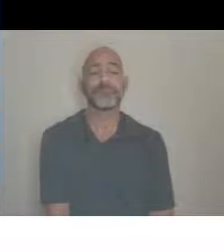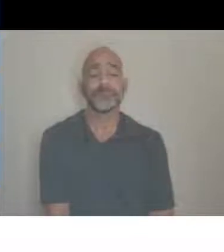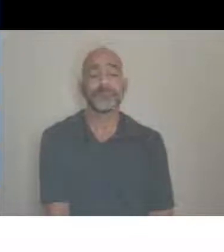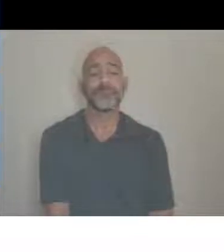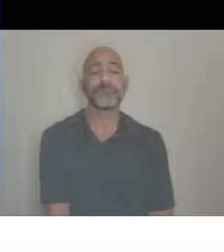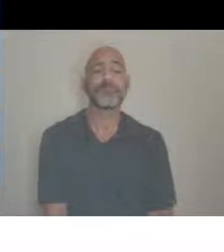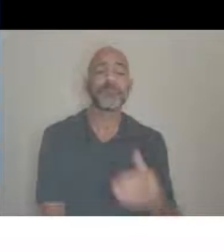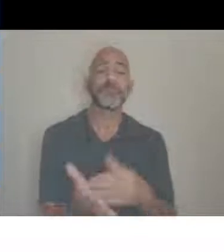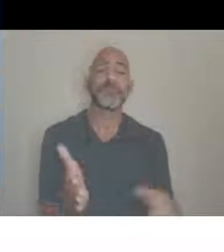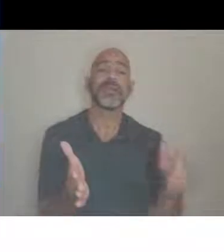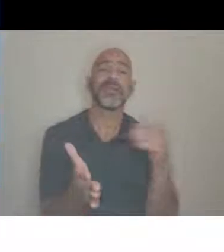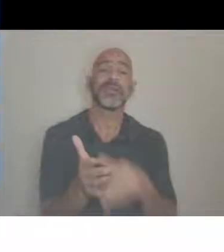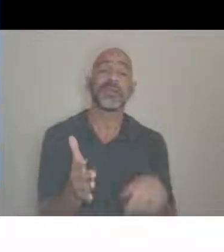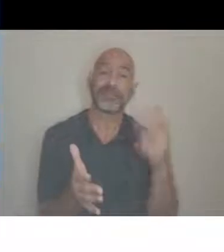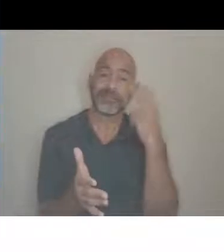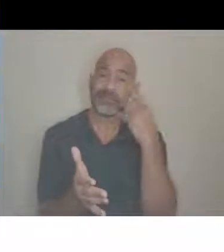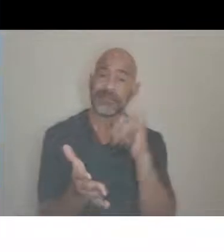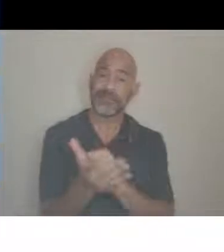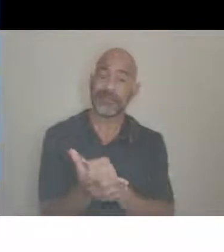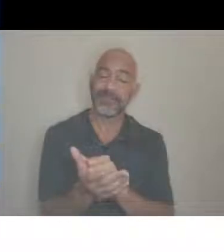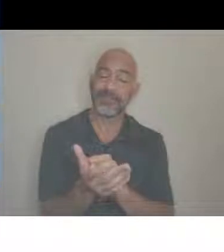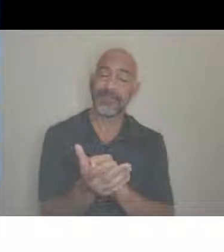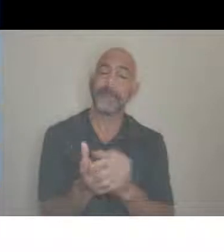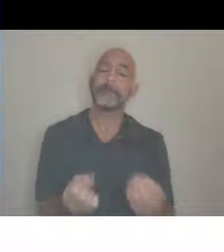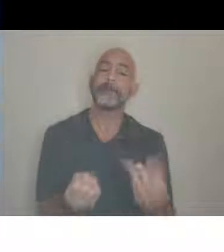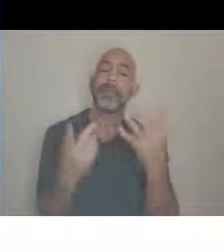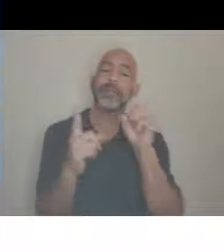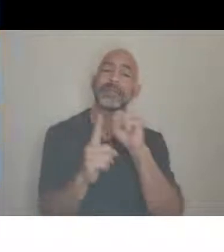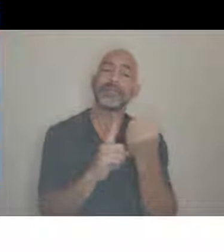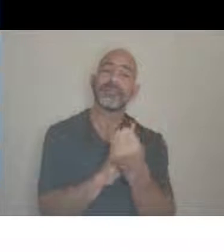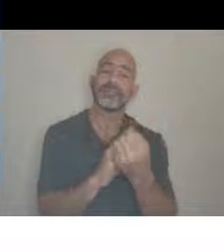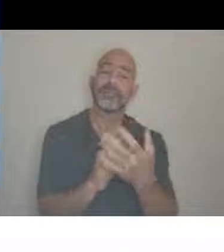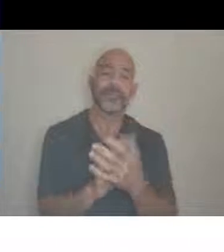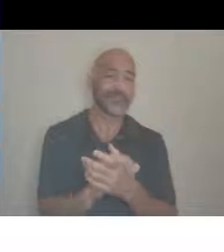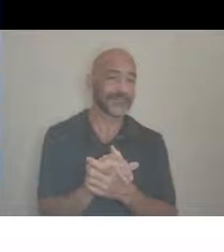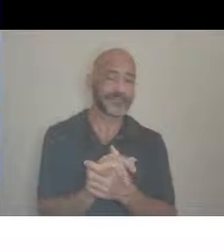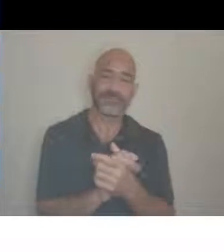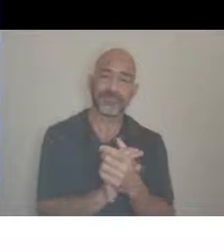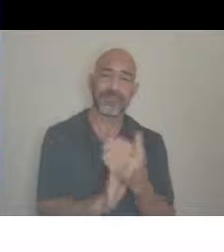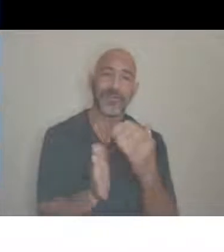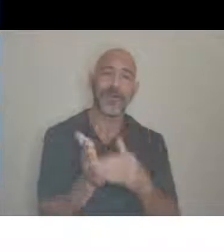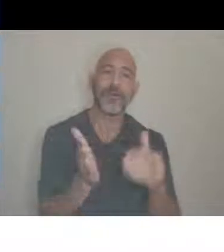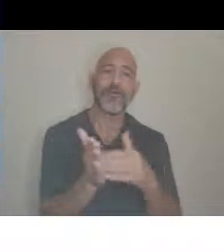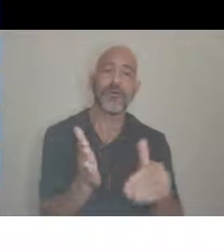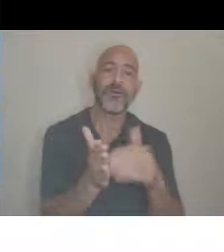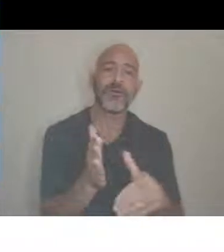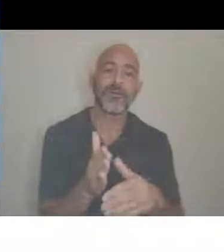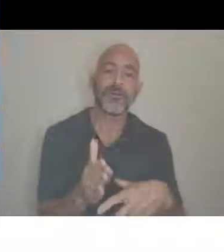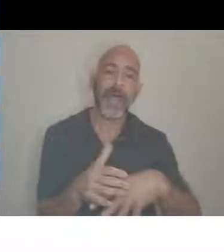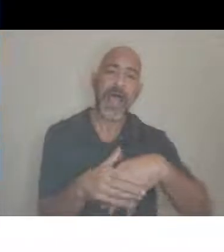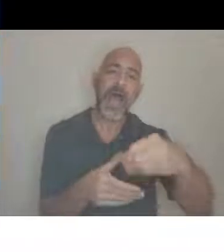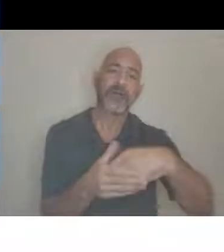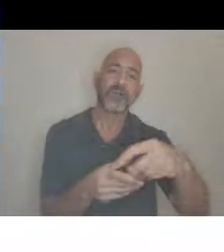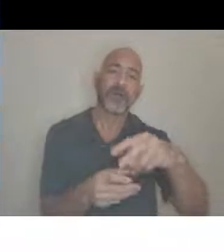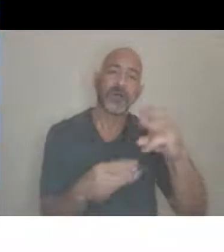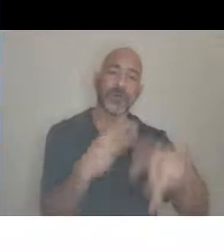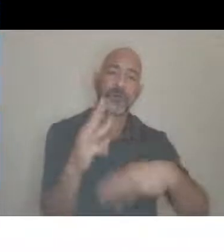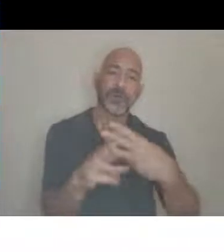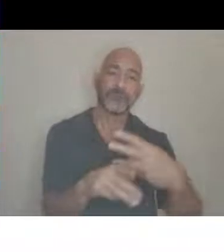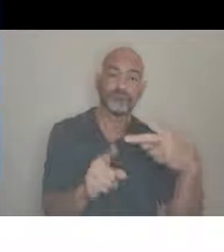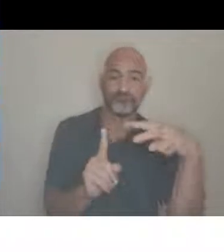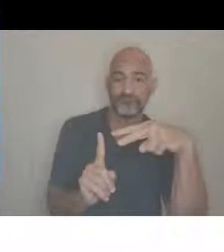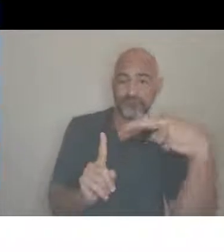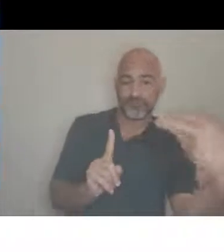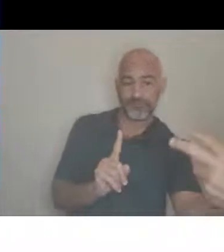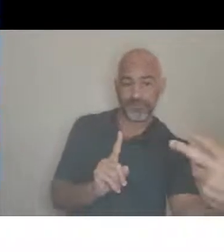I can count, oftentimes what the outside world thinks someone needs is very different from what's going to actually work